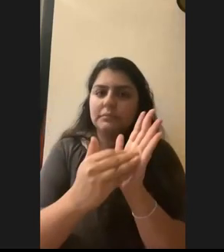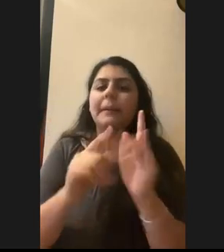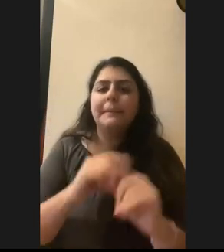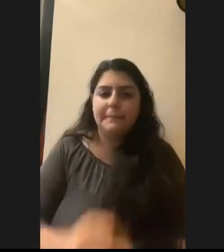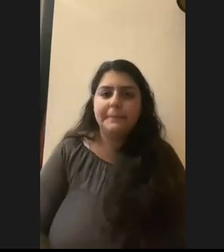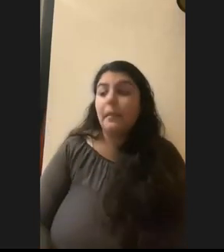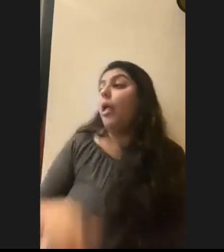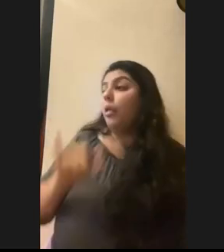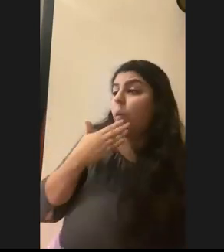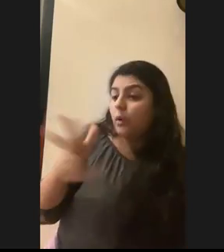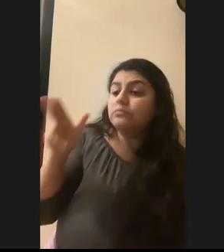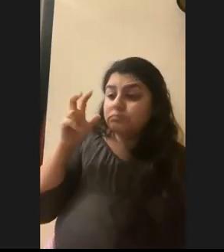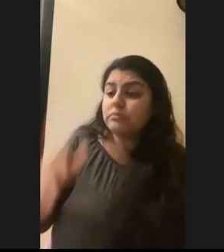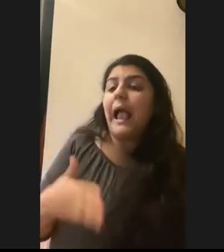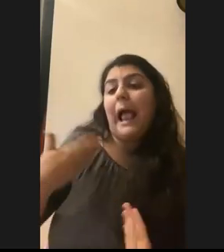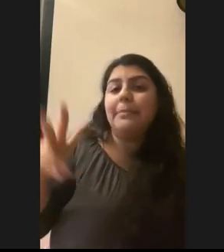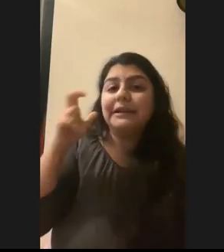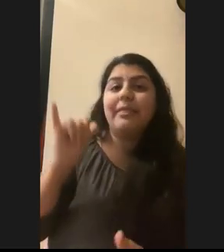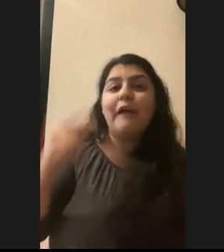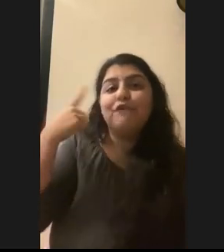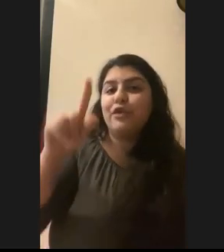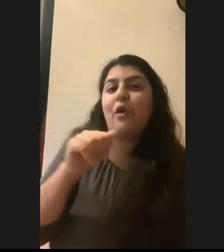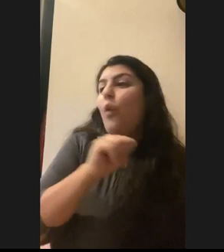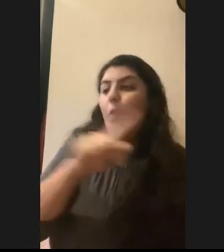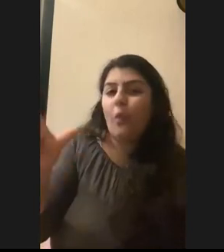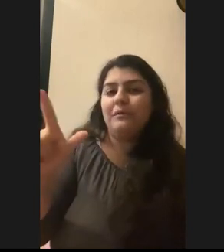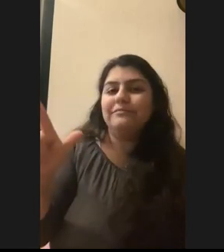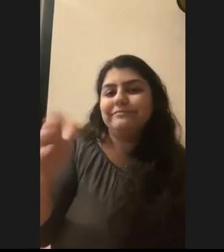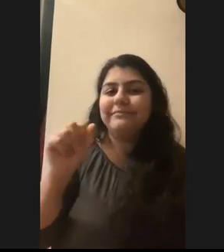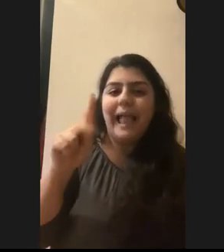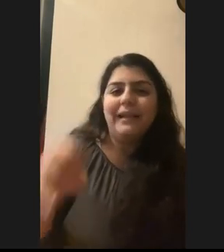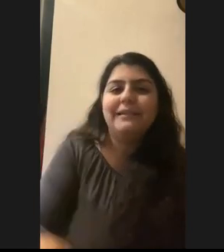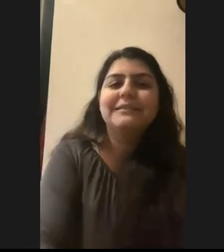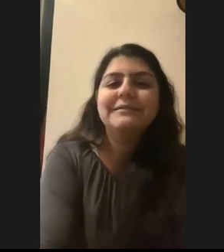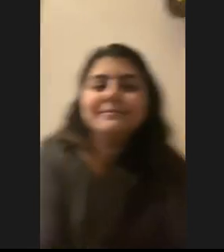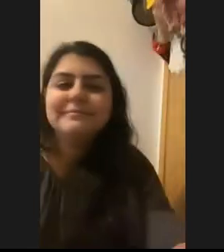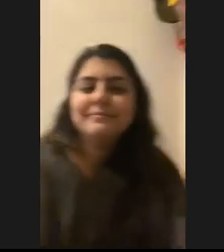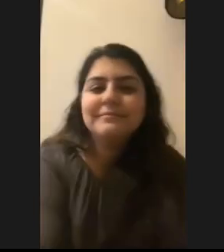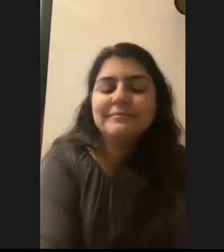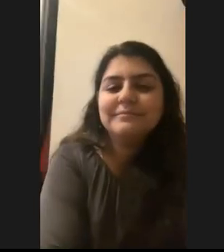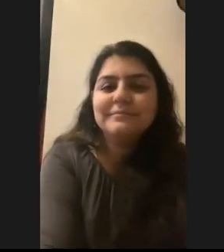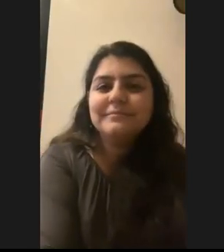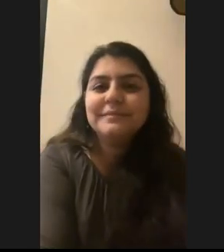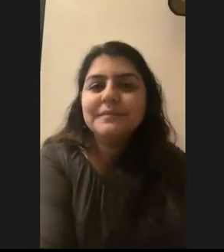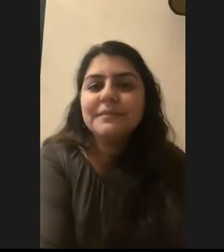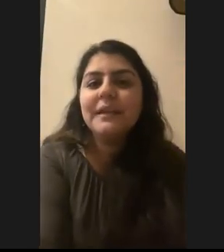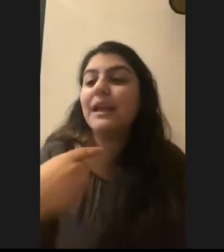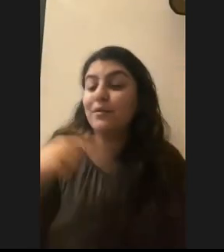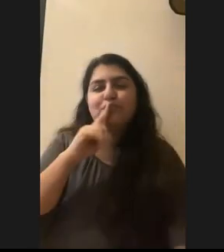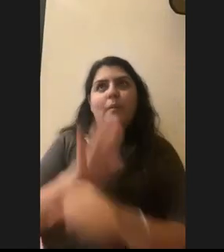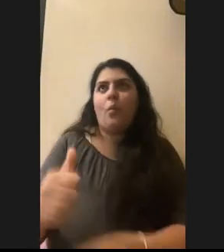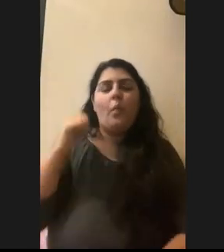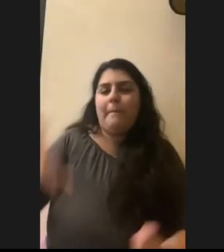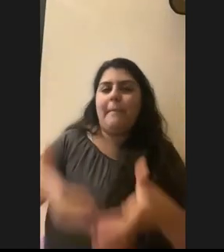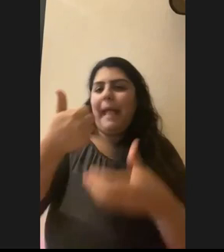that's good to hear. I'm happy to hear that for everybody's sake. Um, I still won't, I promise I won't, I won't pick up any wildlife. That's, that's like, if there's